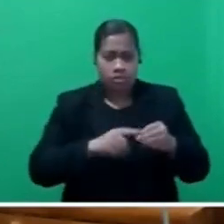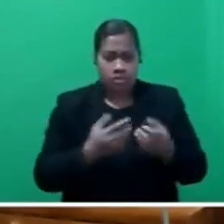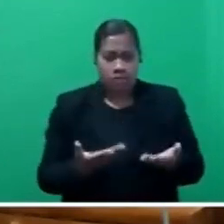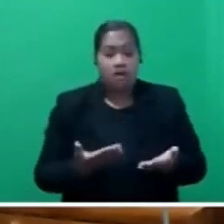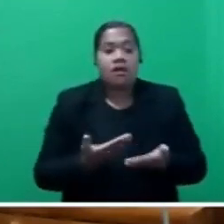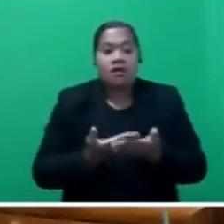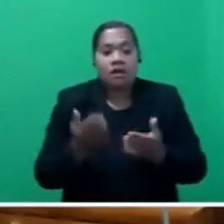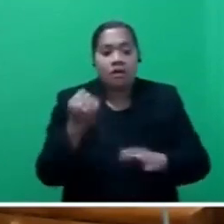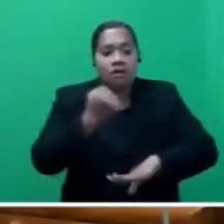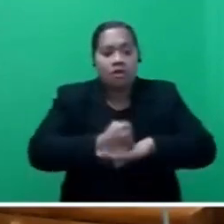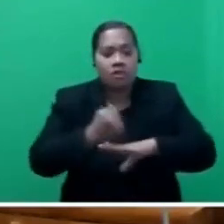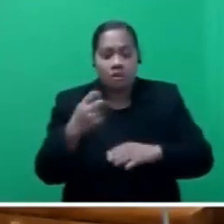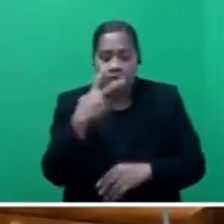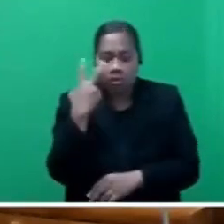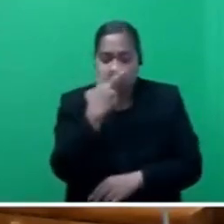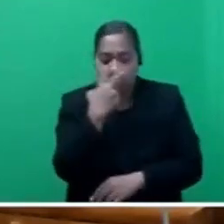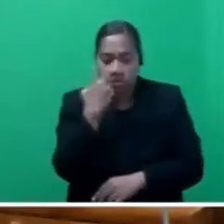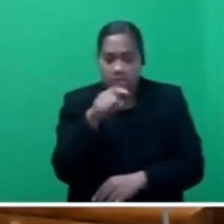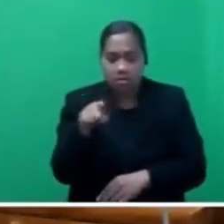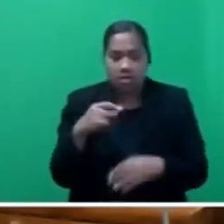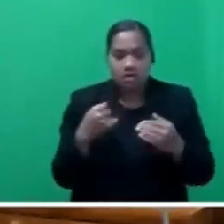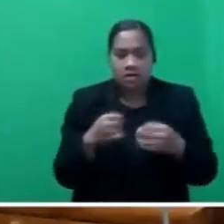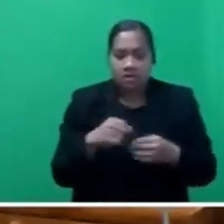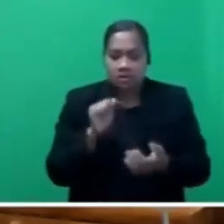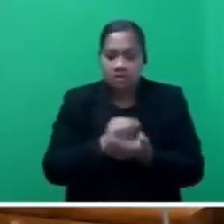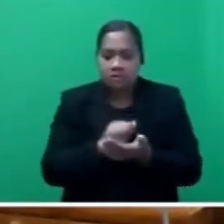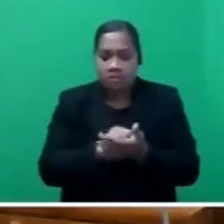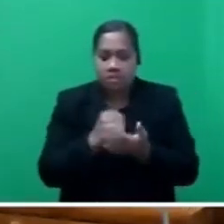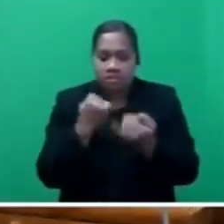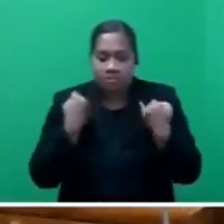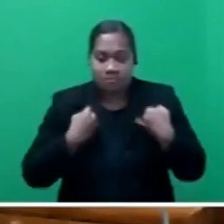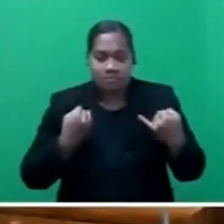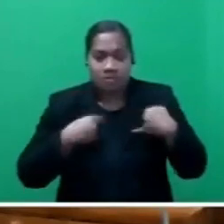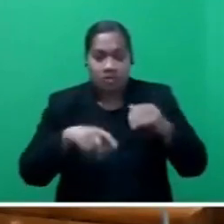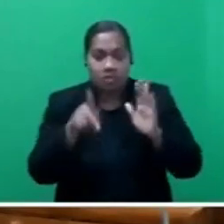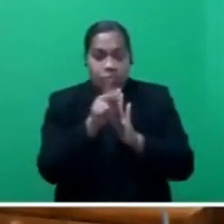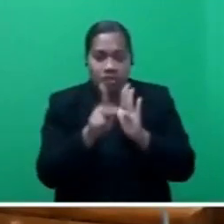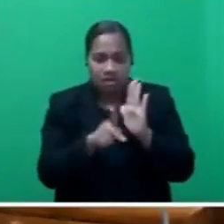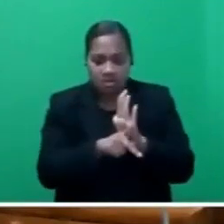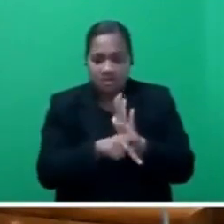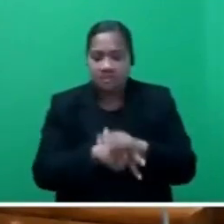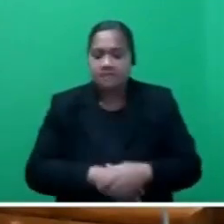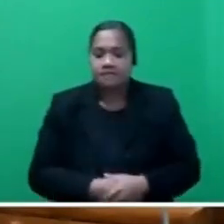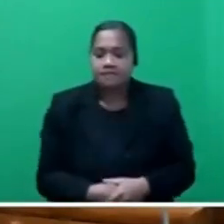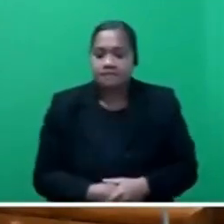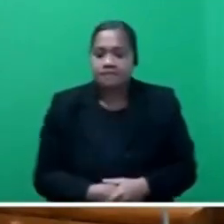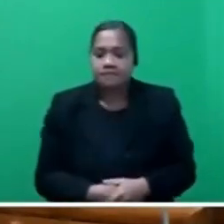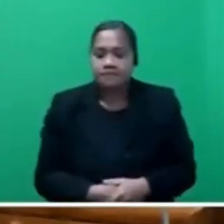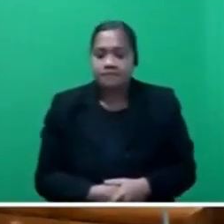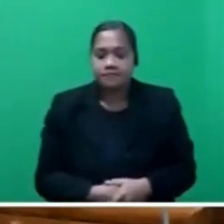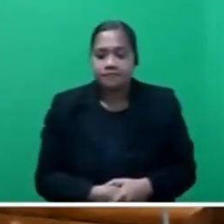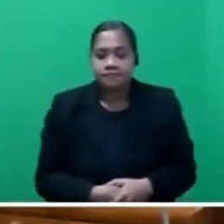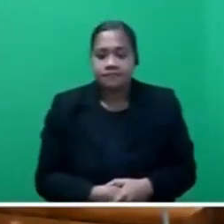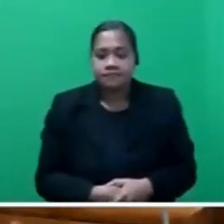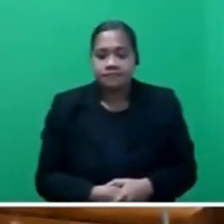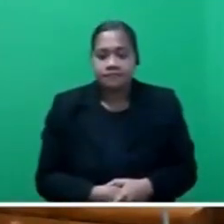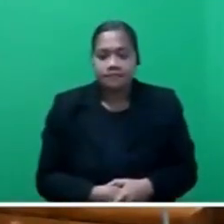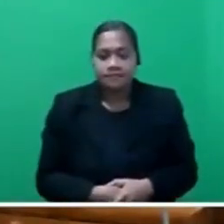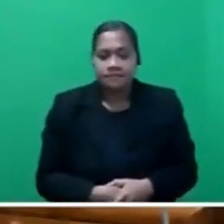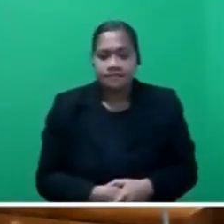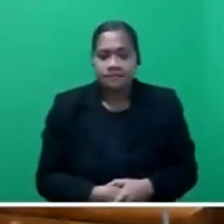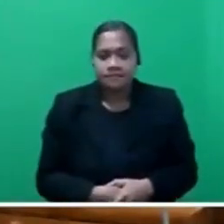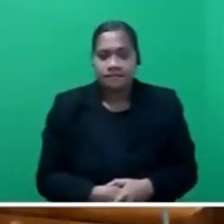monitor the effective implementation of these policies, given that in recent, that in recently,